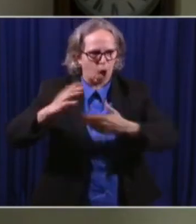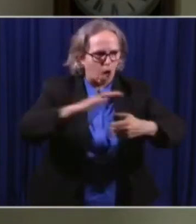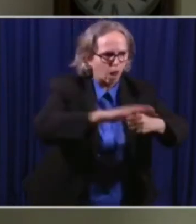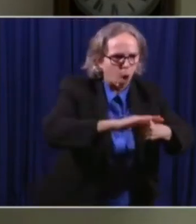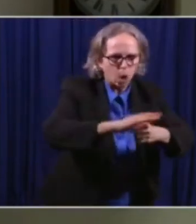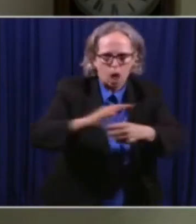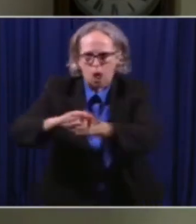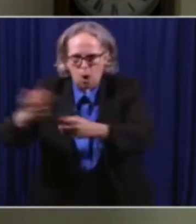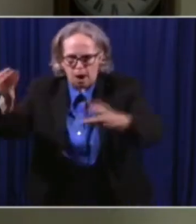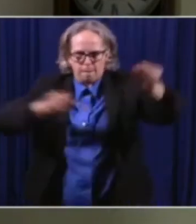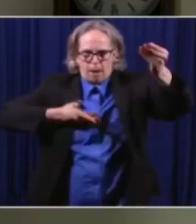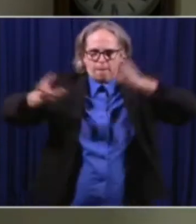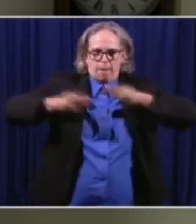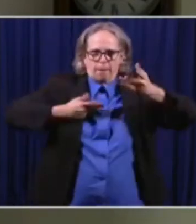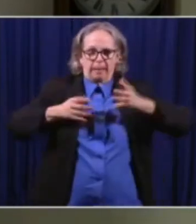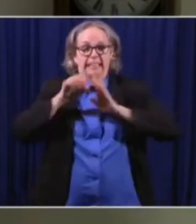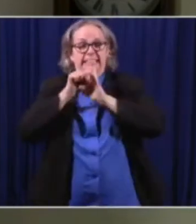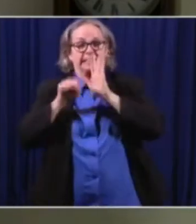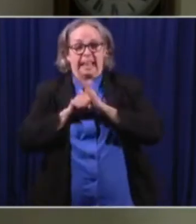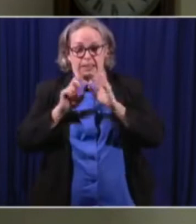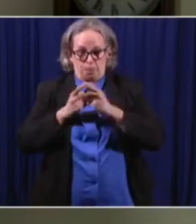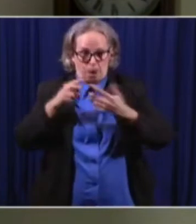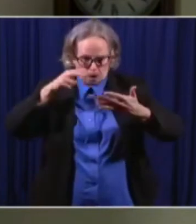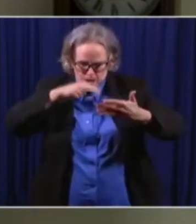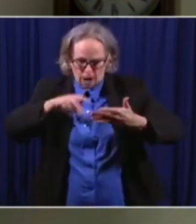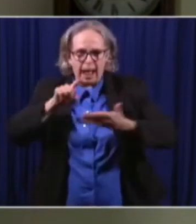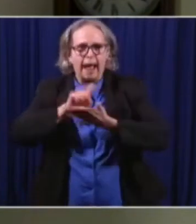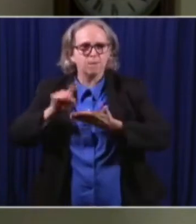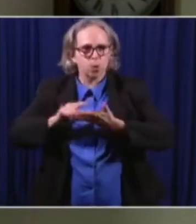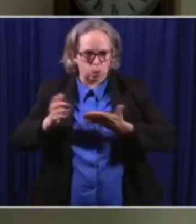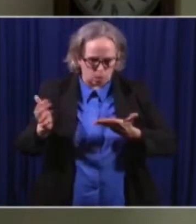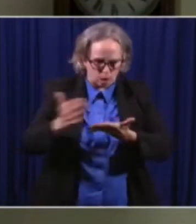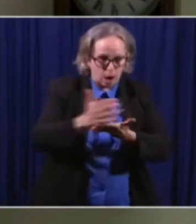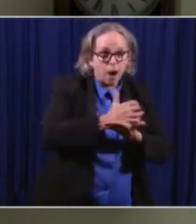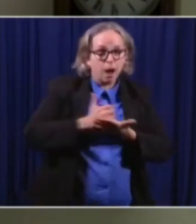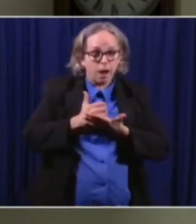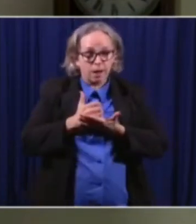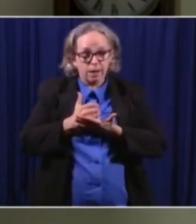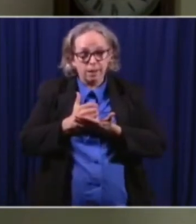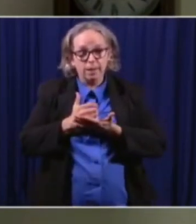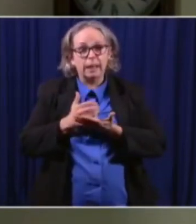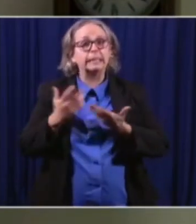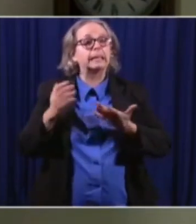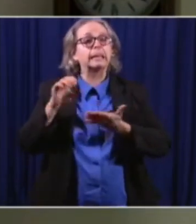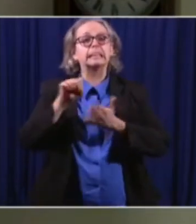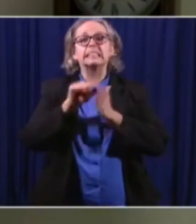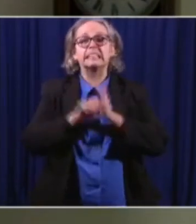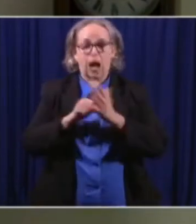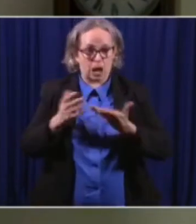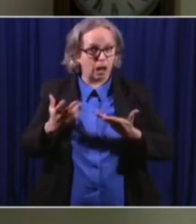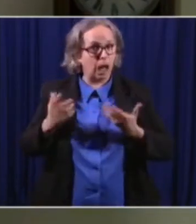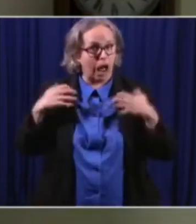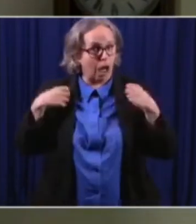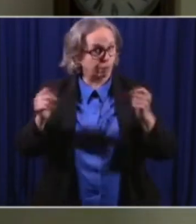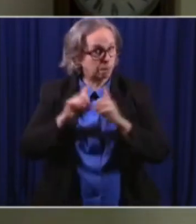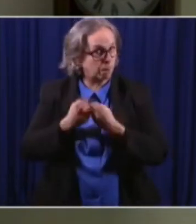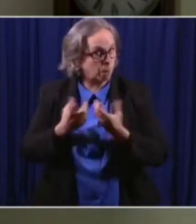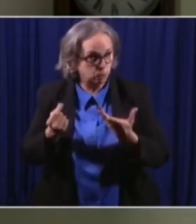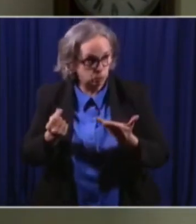least once a week from the local health department and the local and our state health department will then put that information up.